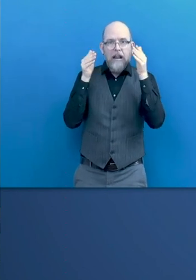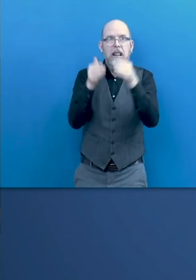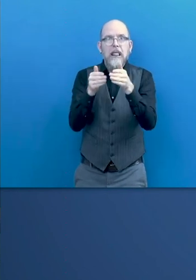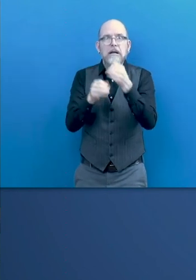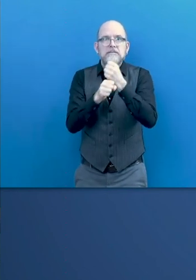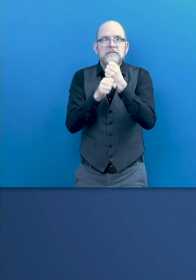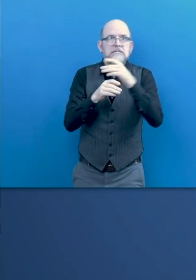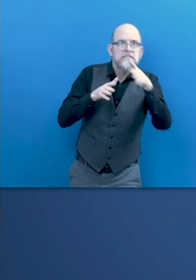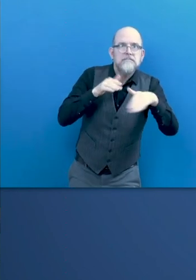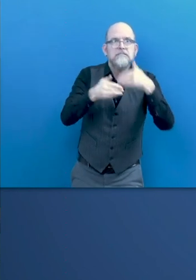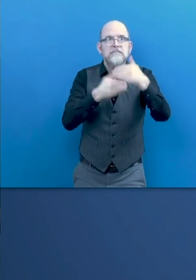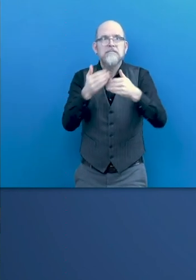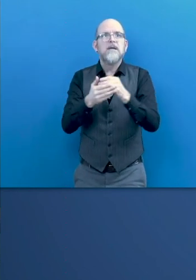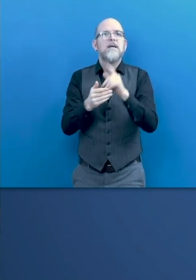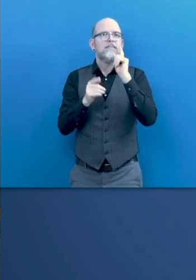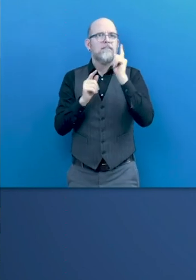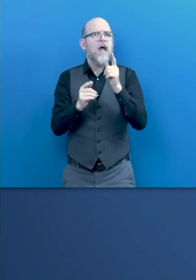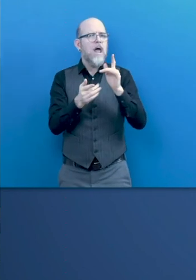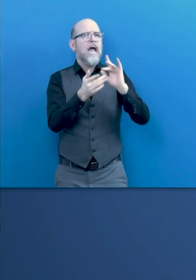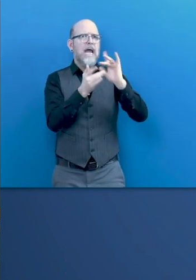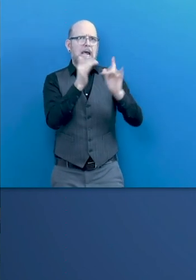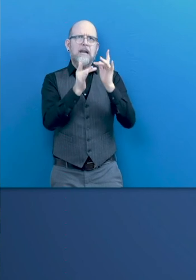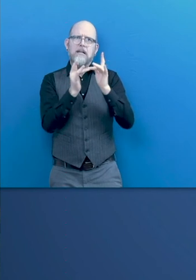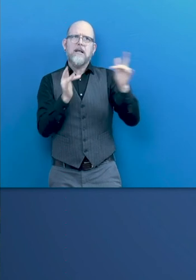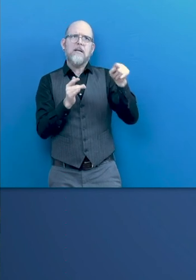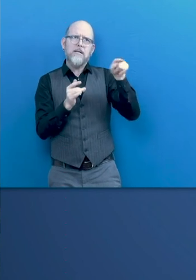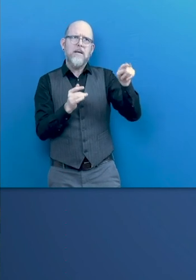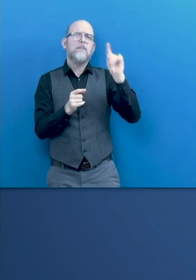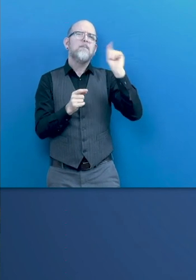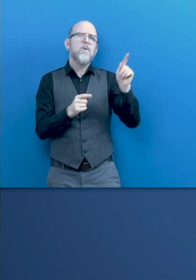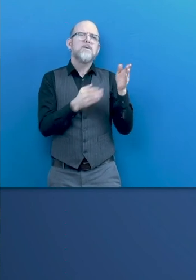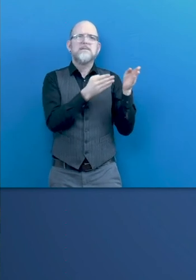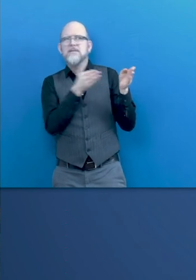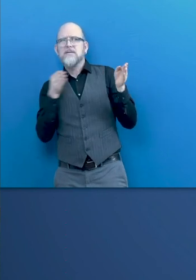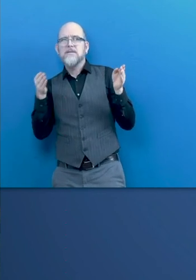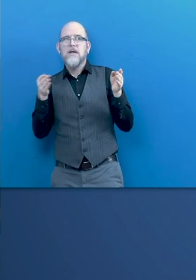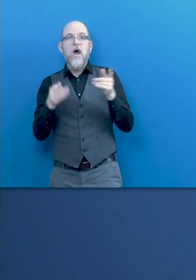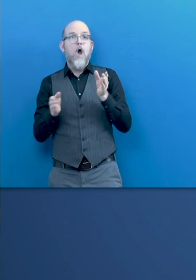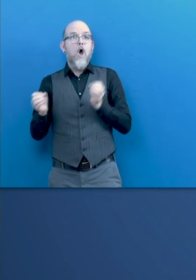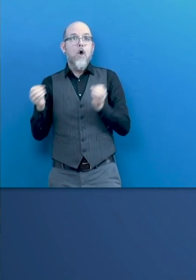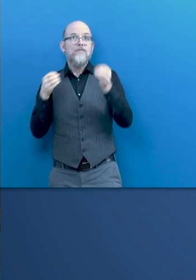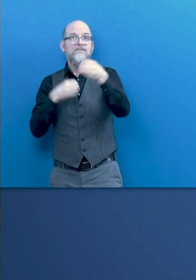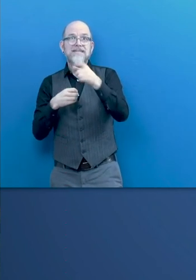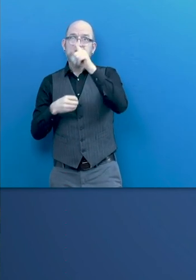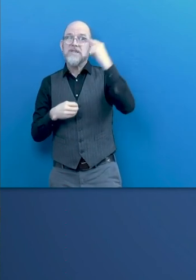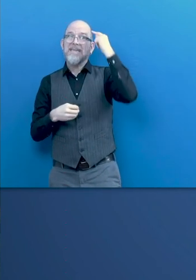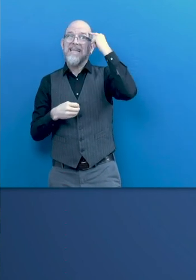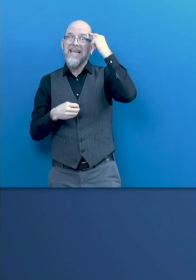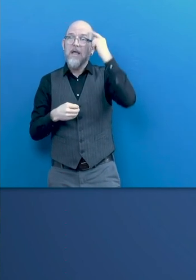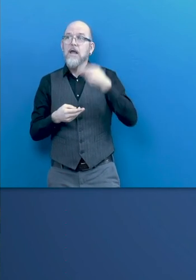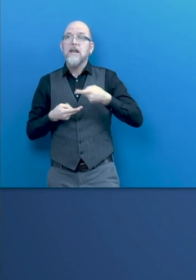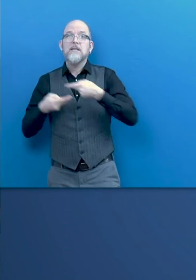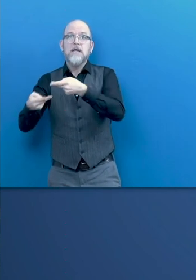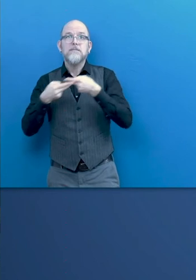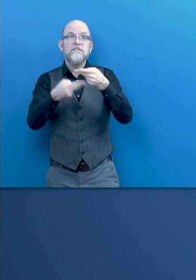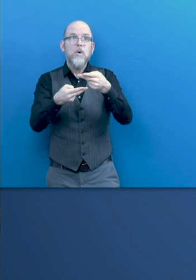of your office. You have to have accessible transport, you have to be able to be able affordable housing near your workplace. So we're not only going to live in the